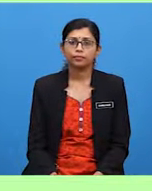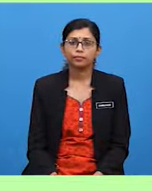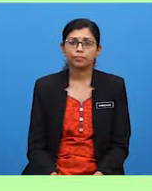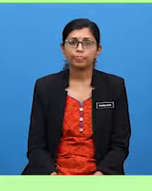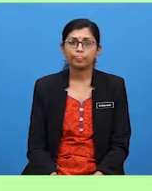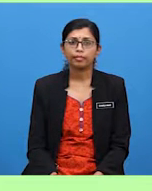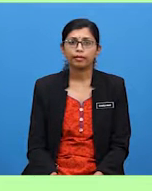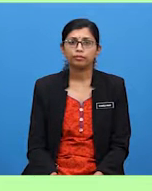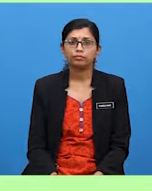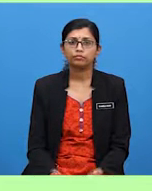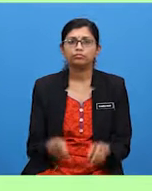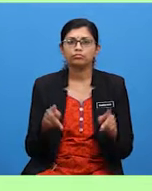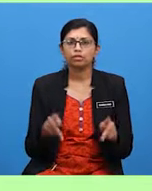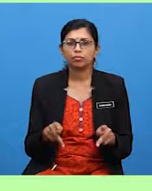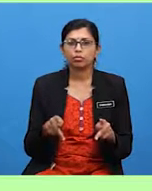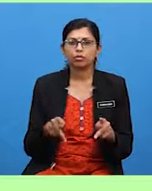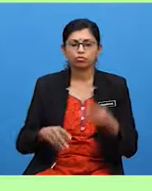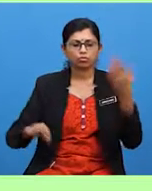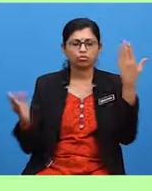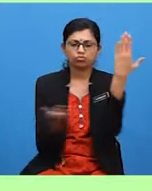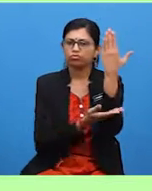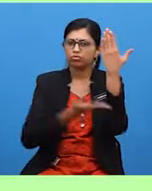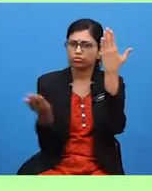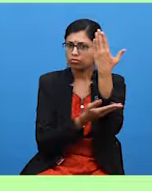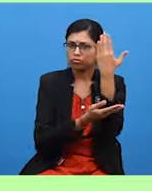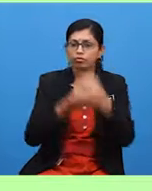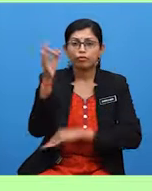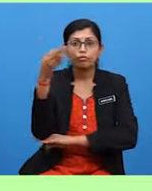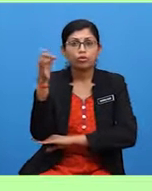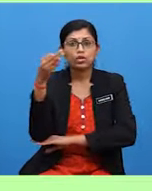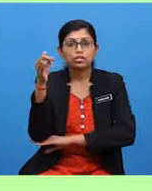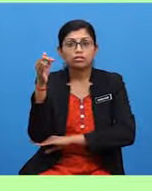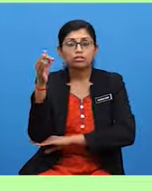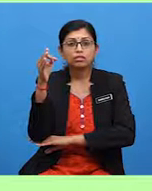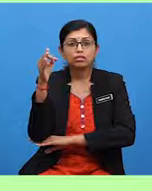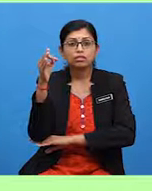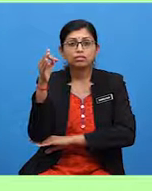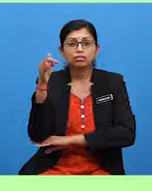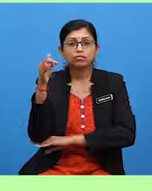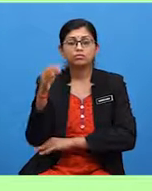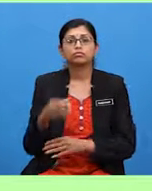People are destroying the forest where the mountain gorilla lives.